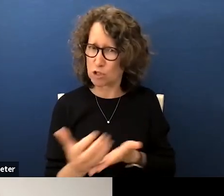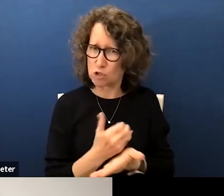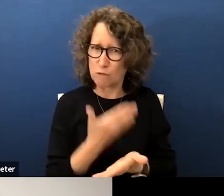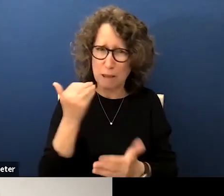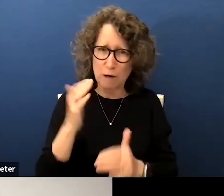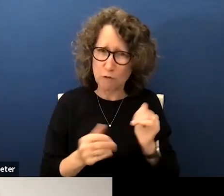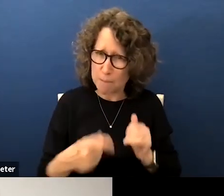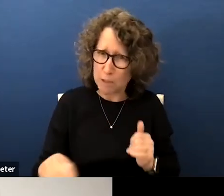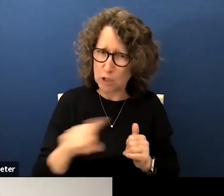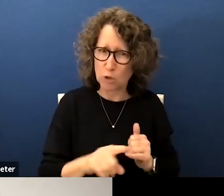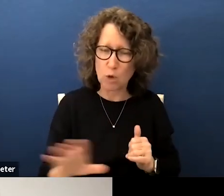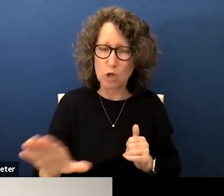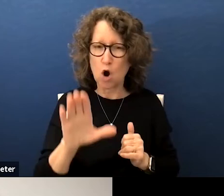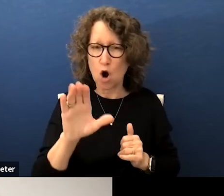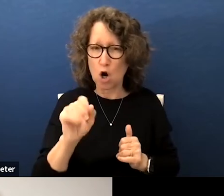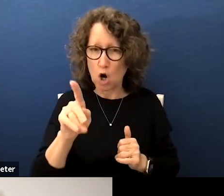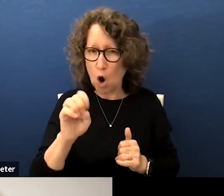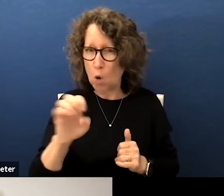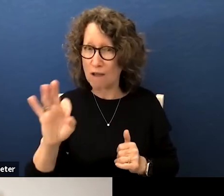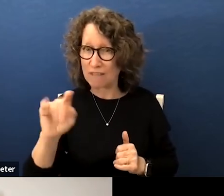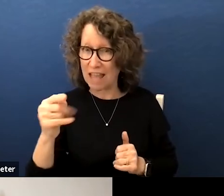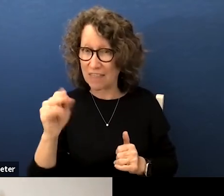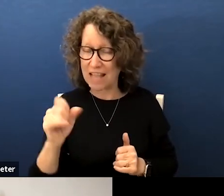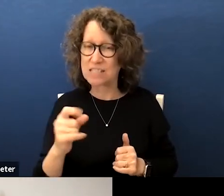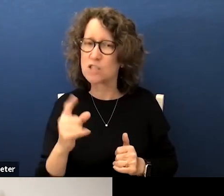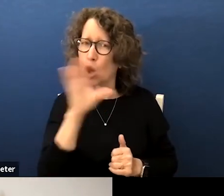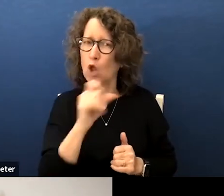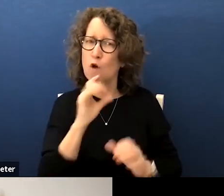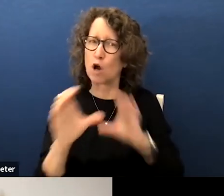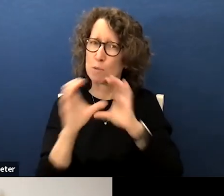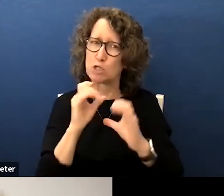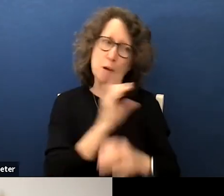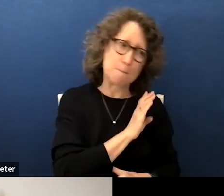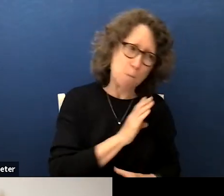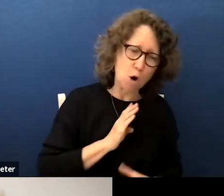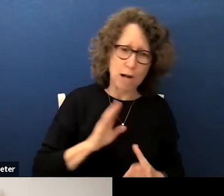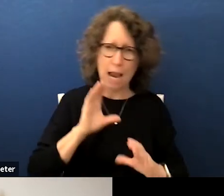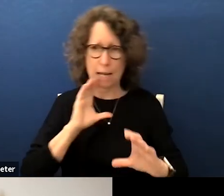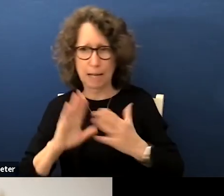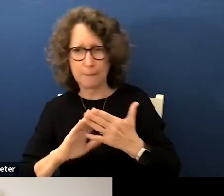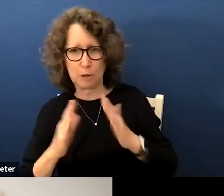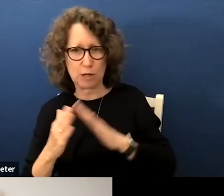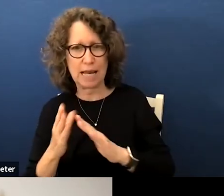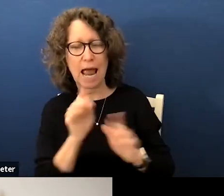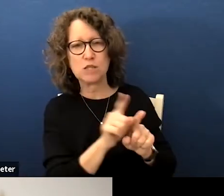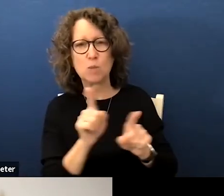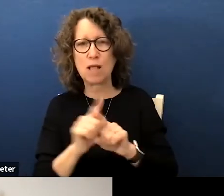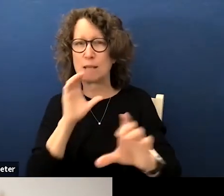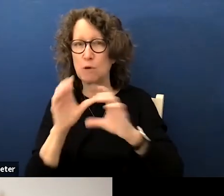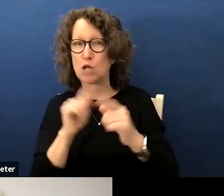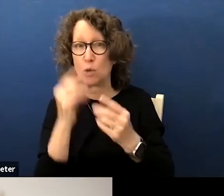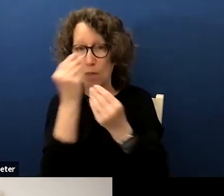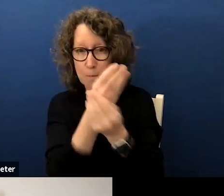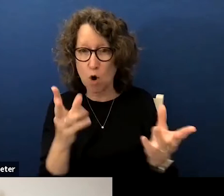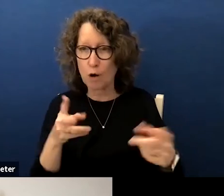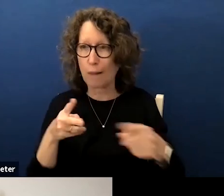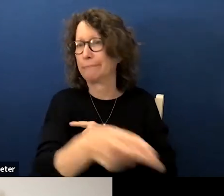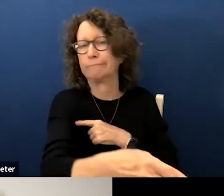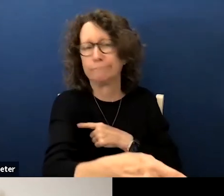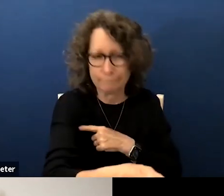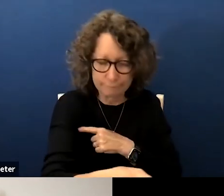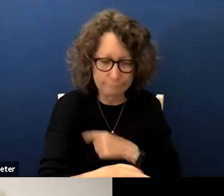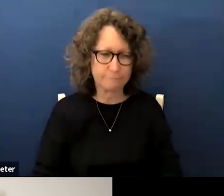you your code of ethics states that you will seek communication between the board and the community as well as communicate to the board thank you